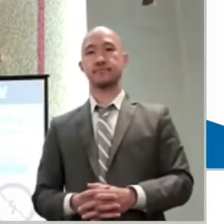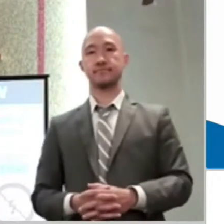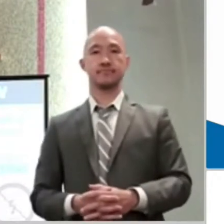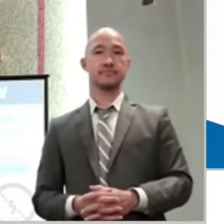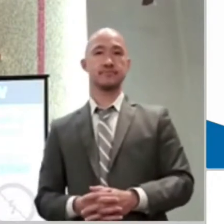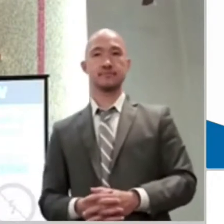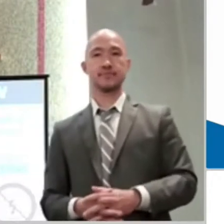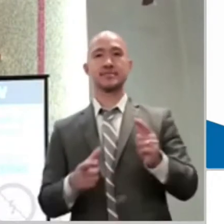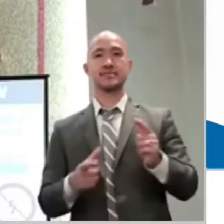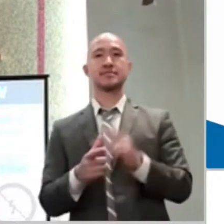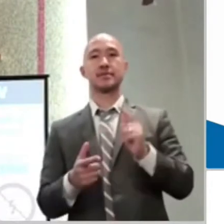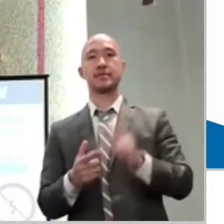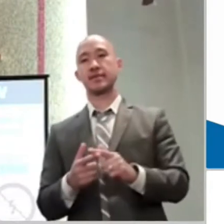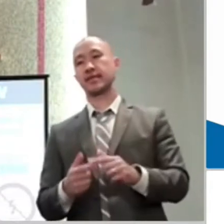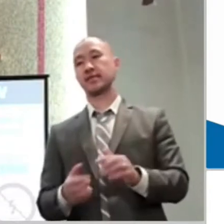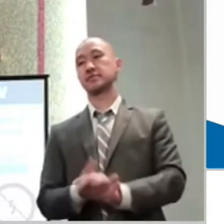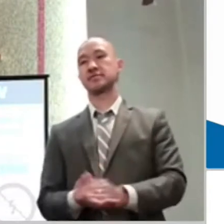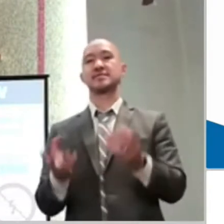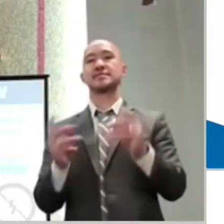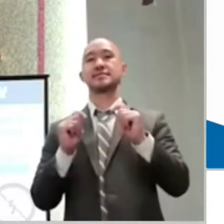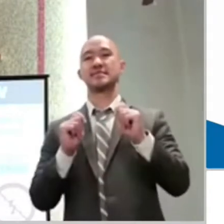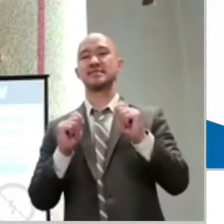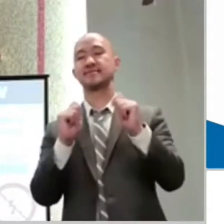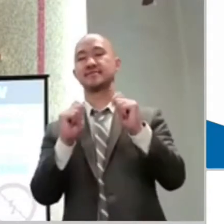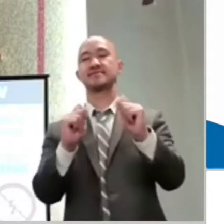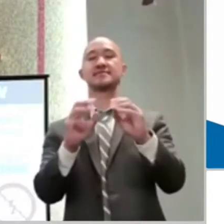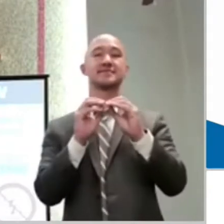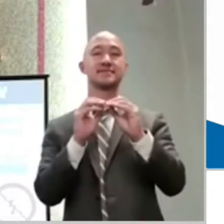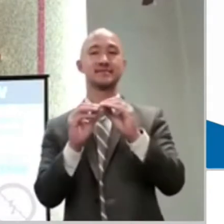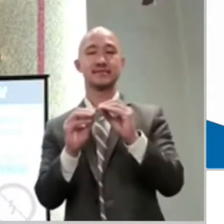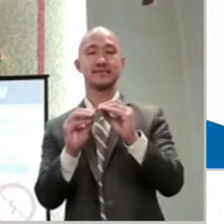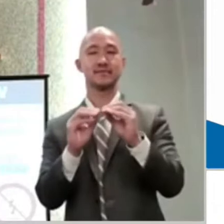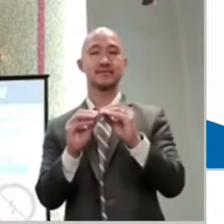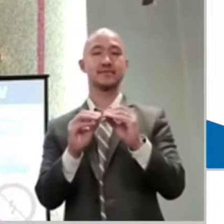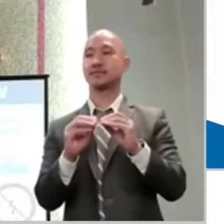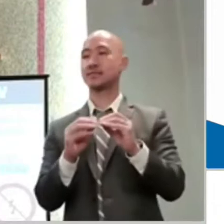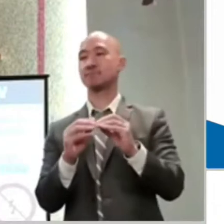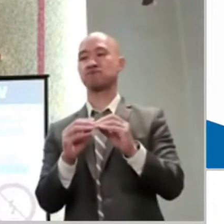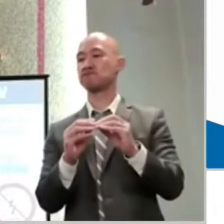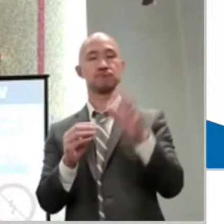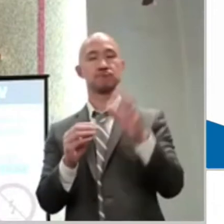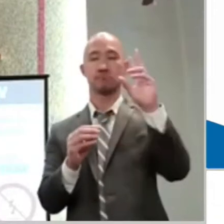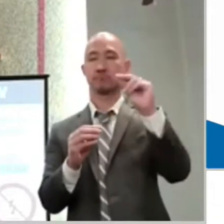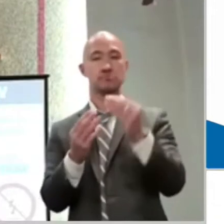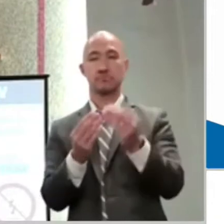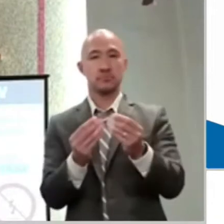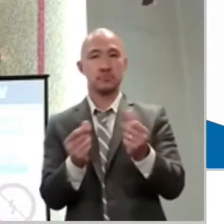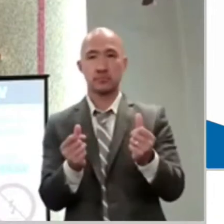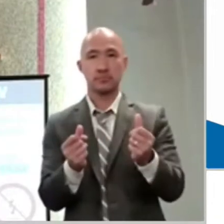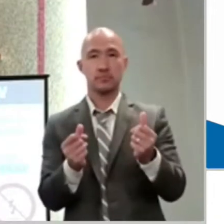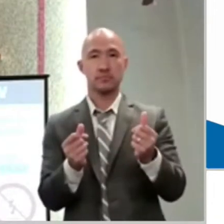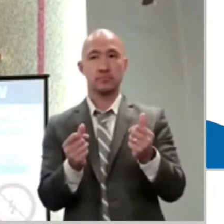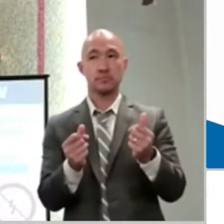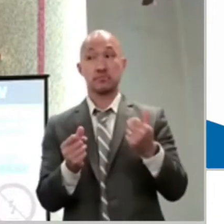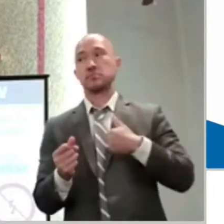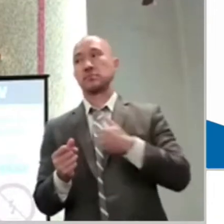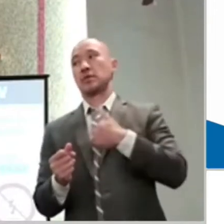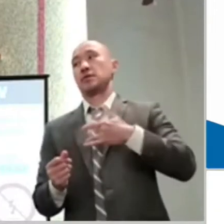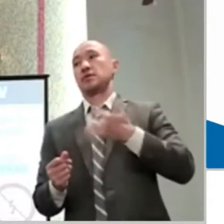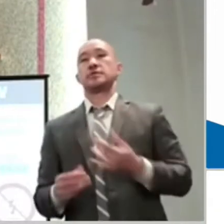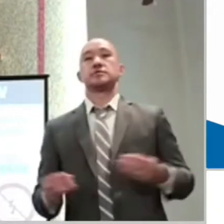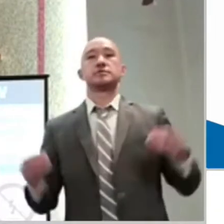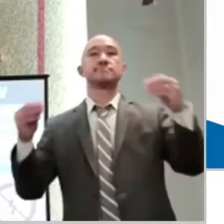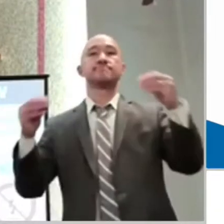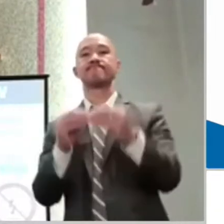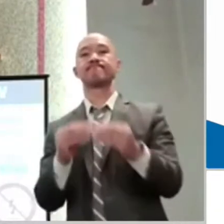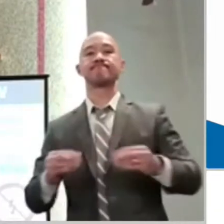wrought with frustration and anxiety because we might be feeling a certain way and we don't know how to feel